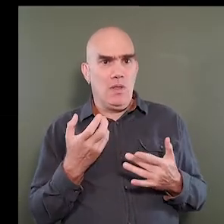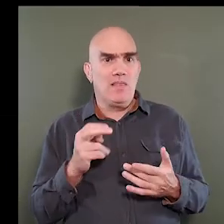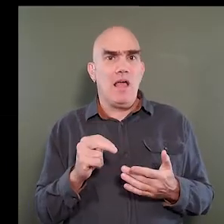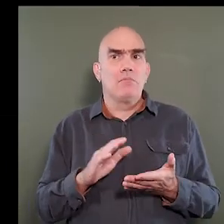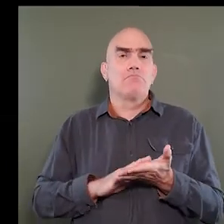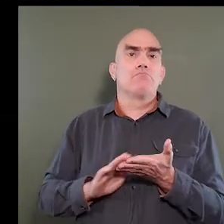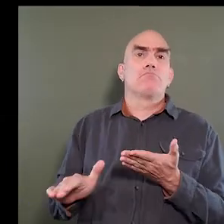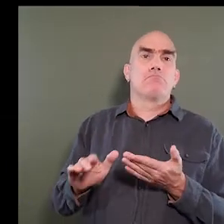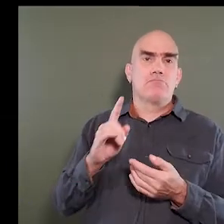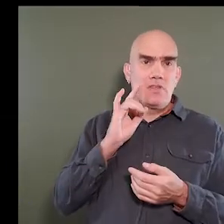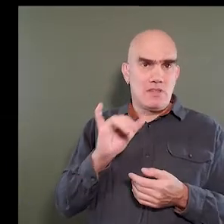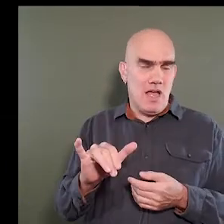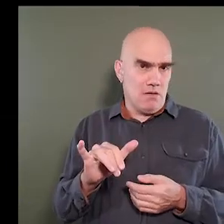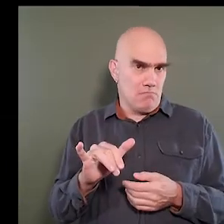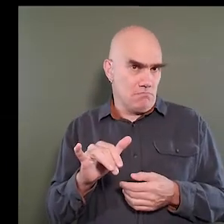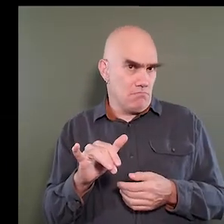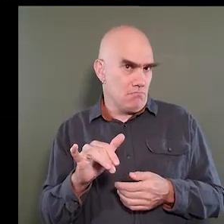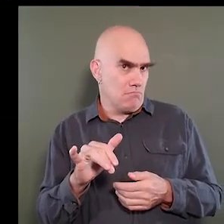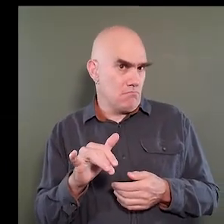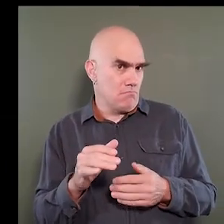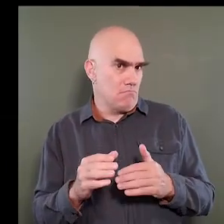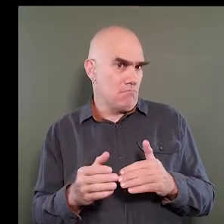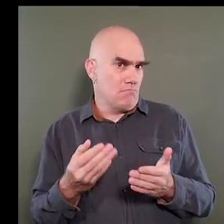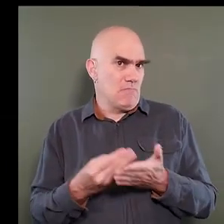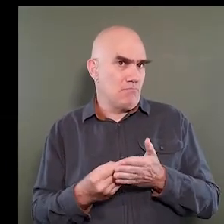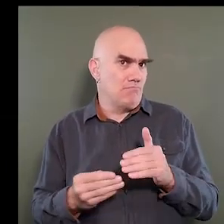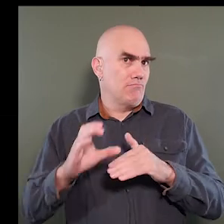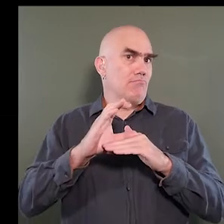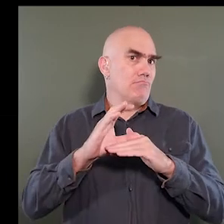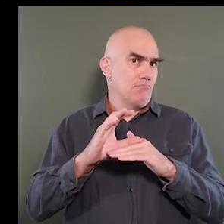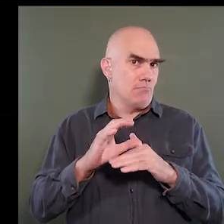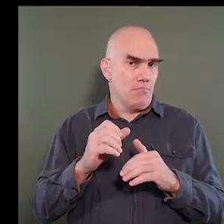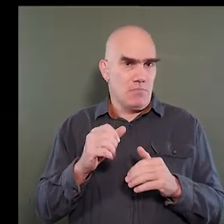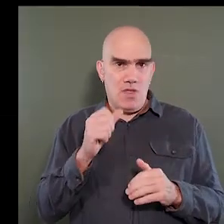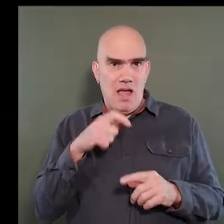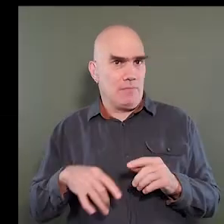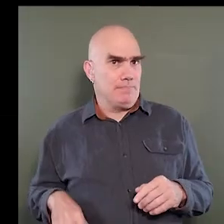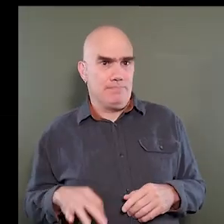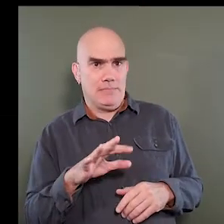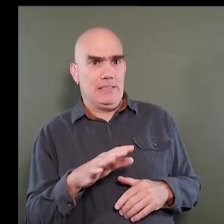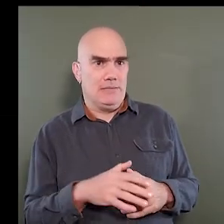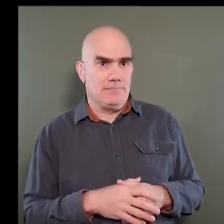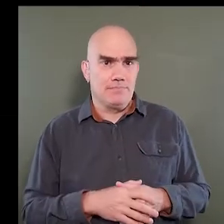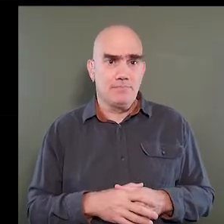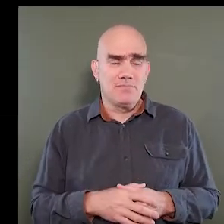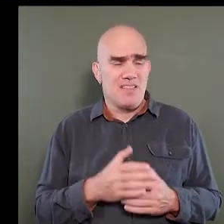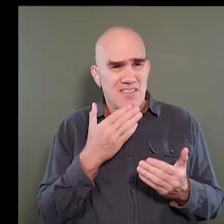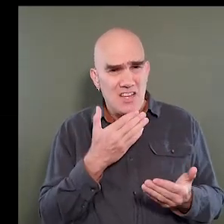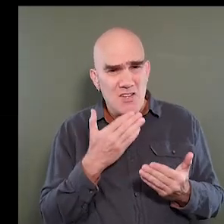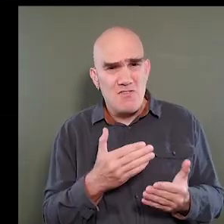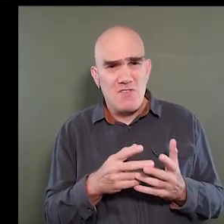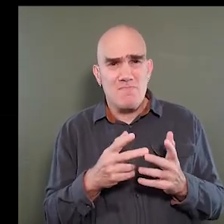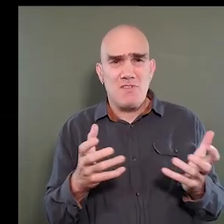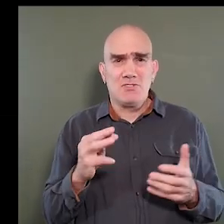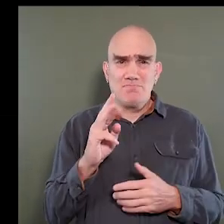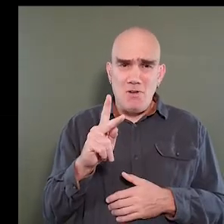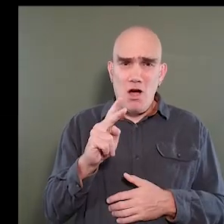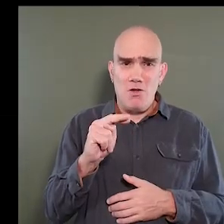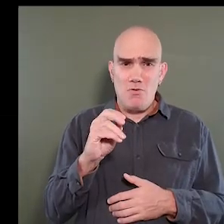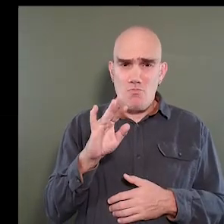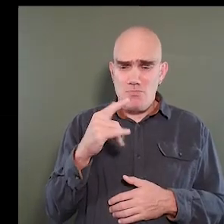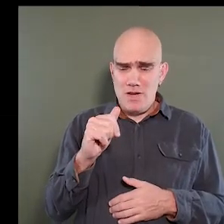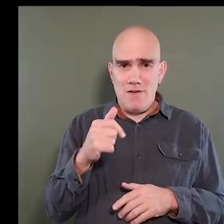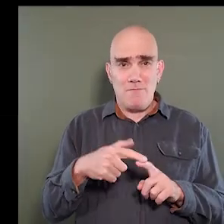get passed for that overage without having to pay for it as well. Okay, thank you very much, Mark Nobrega